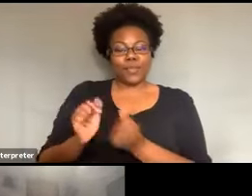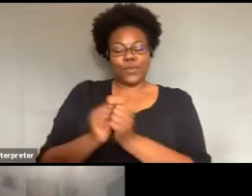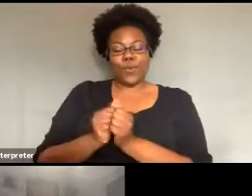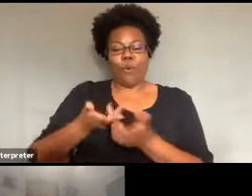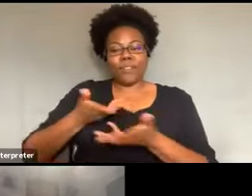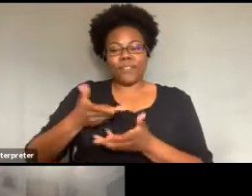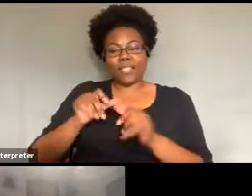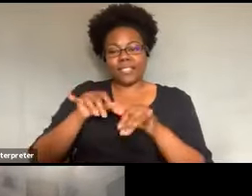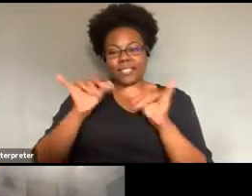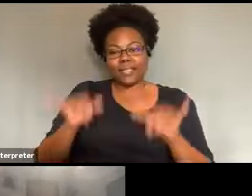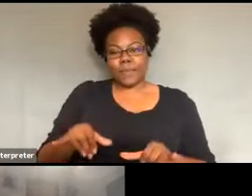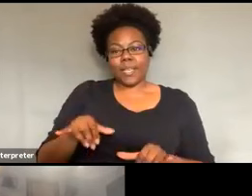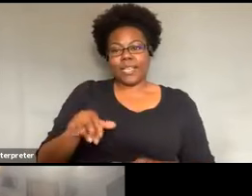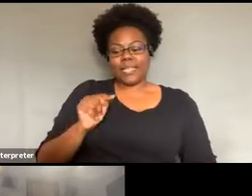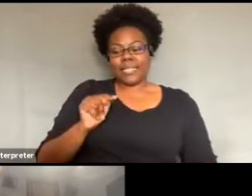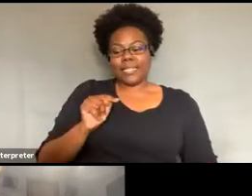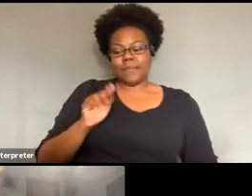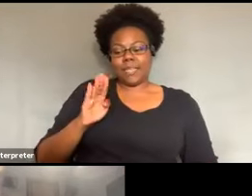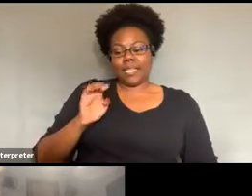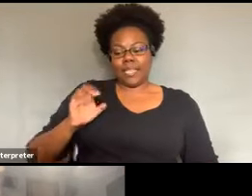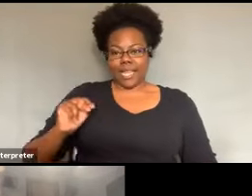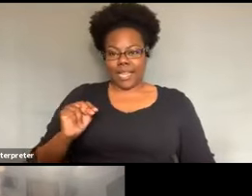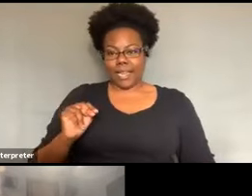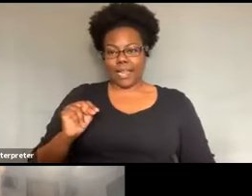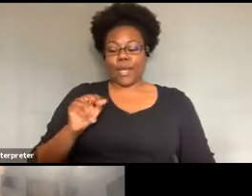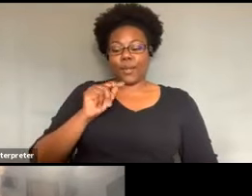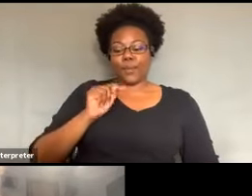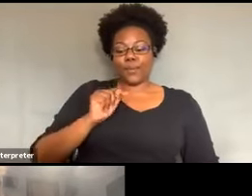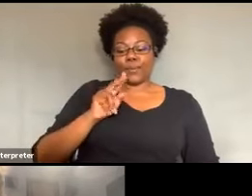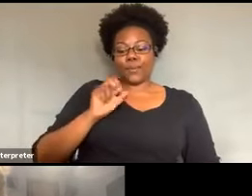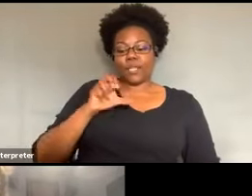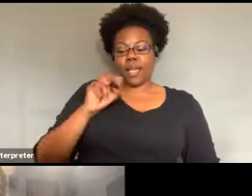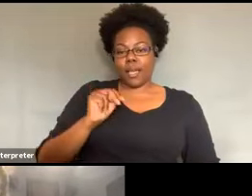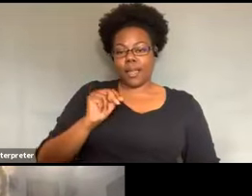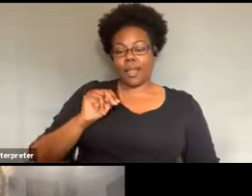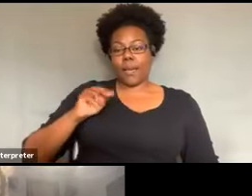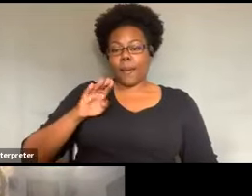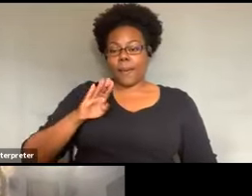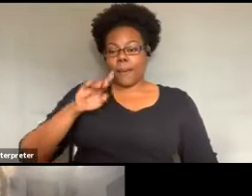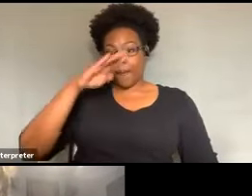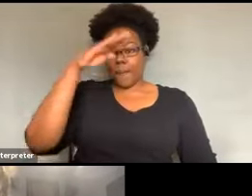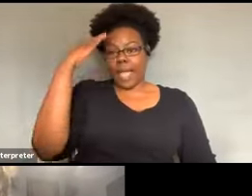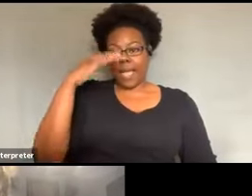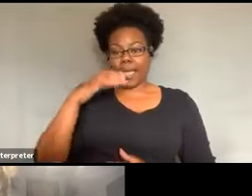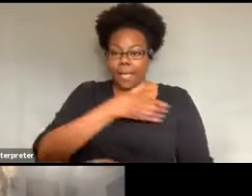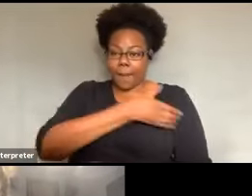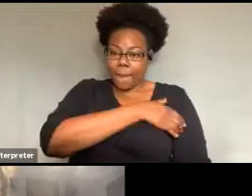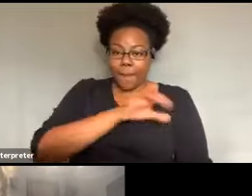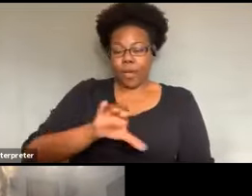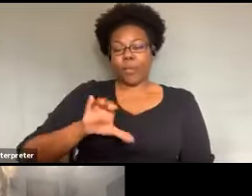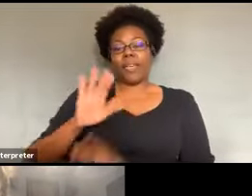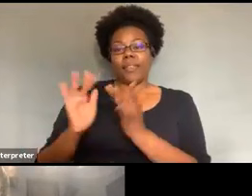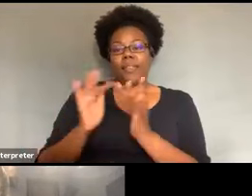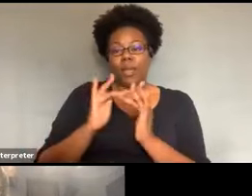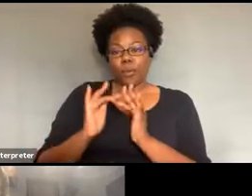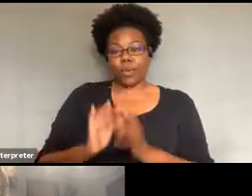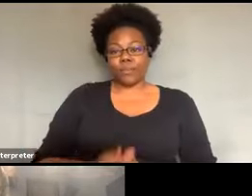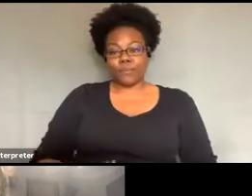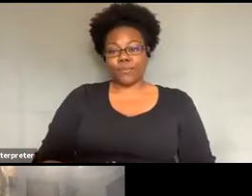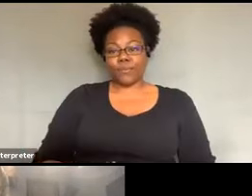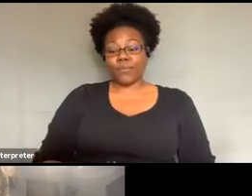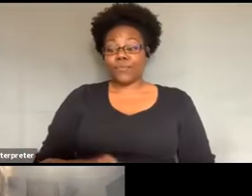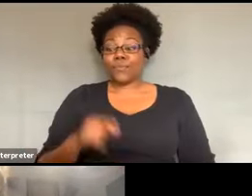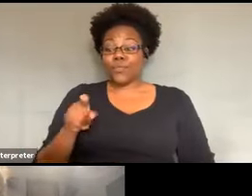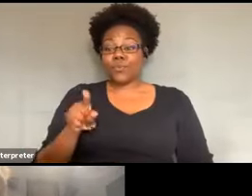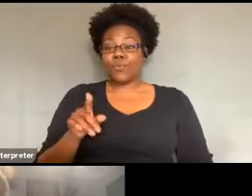TBEN Tucson black empowerment network. You have opted, you have opted into each one,